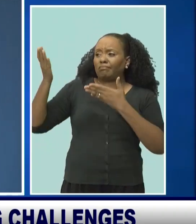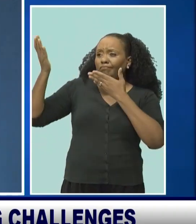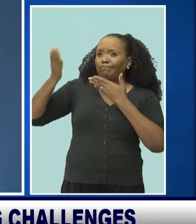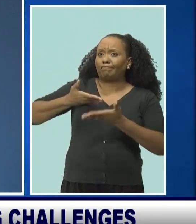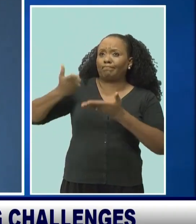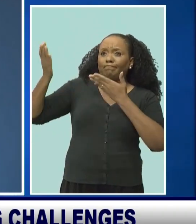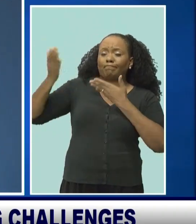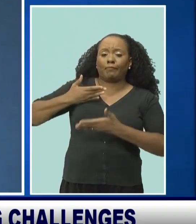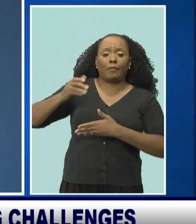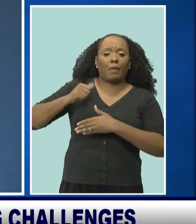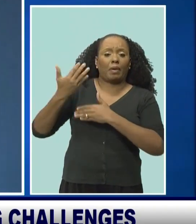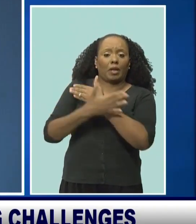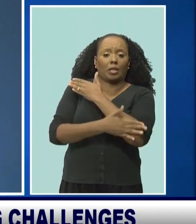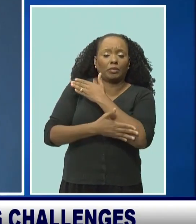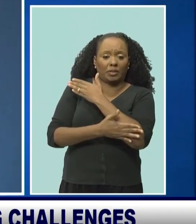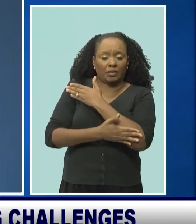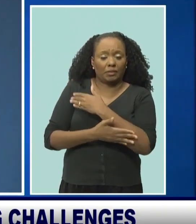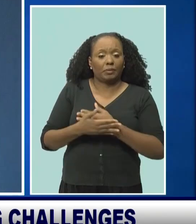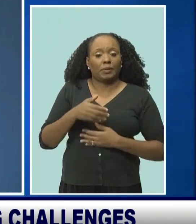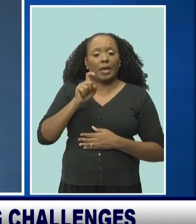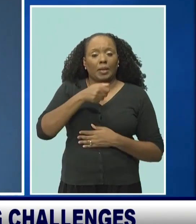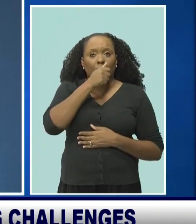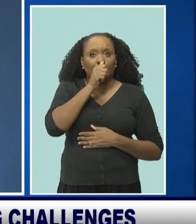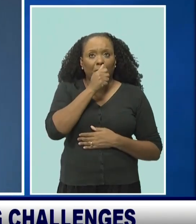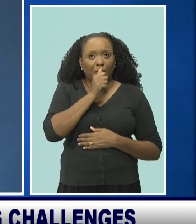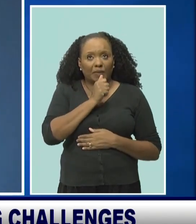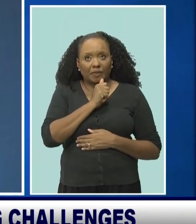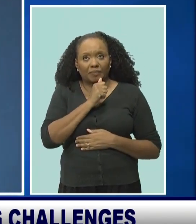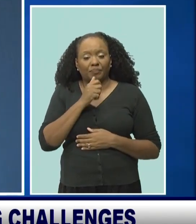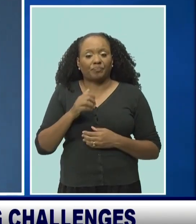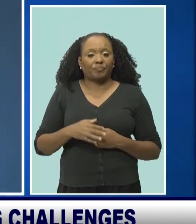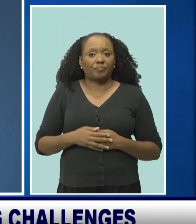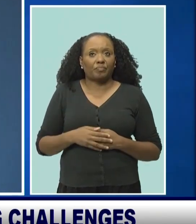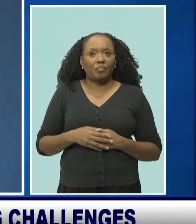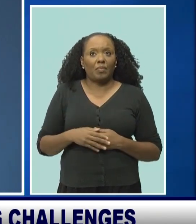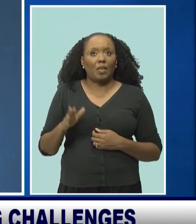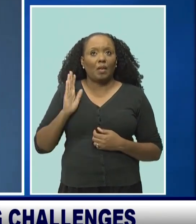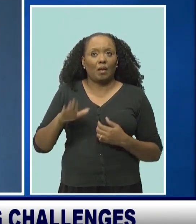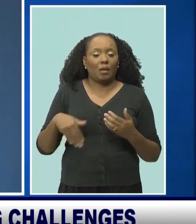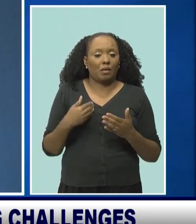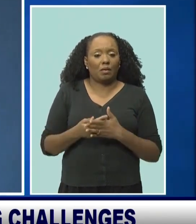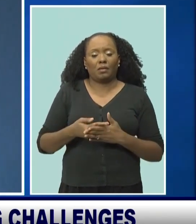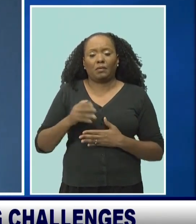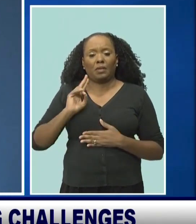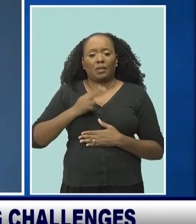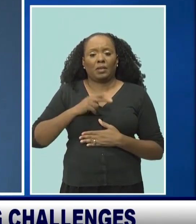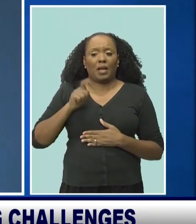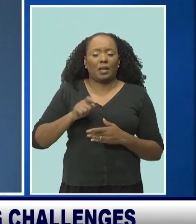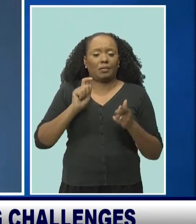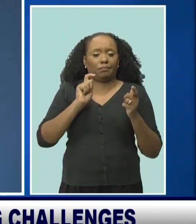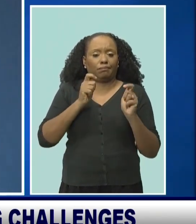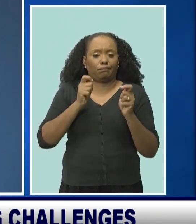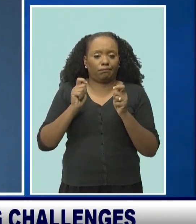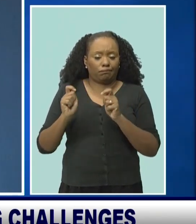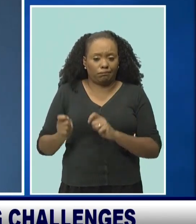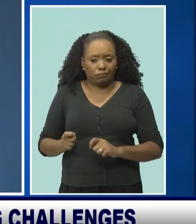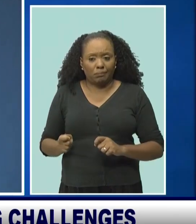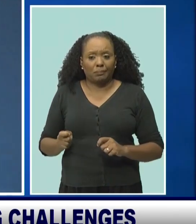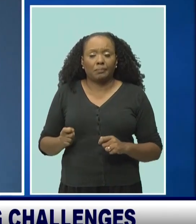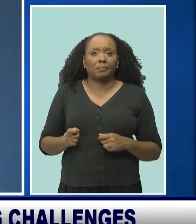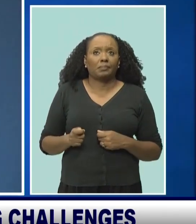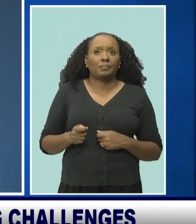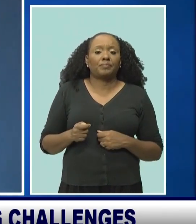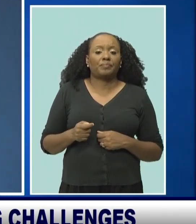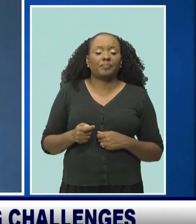endure because we've all had to make significant changes to what we do, how we do it and I think that